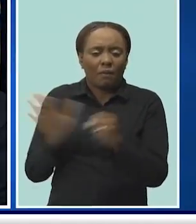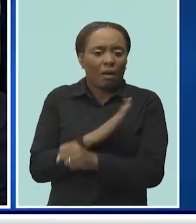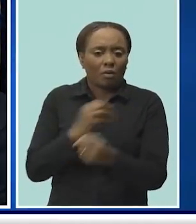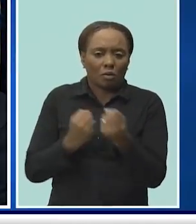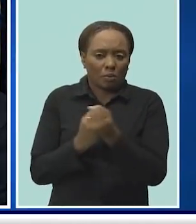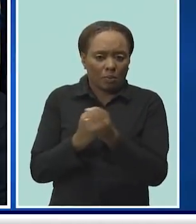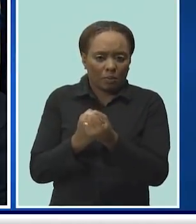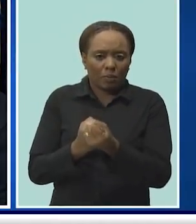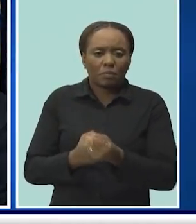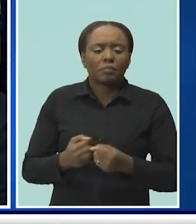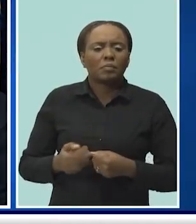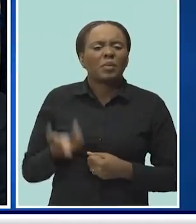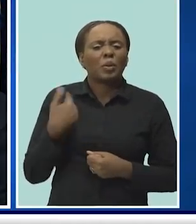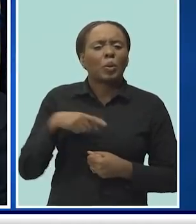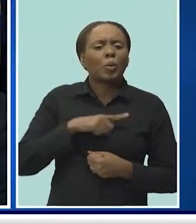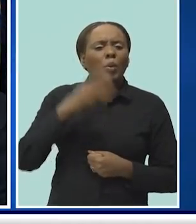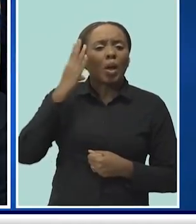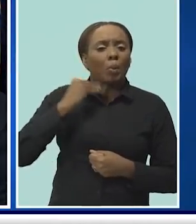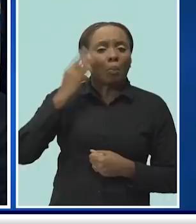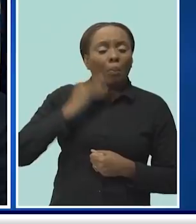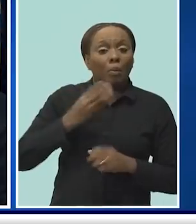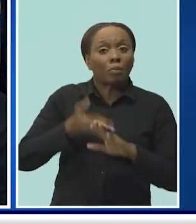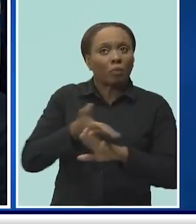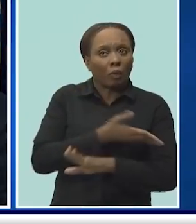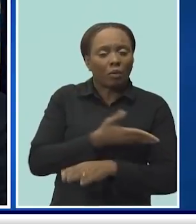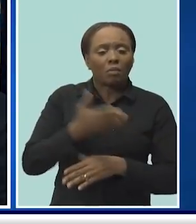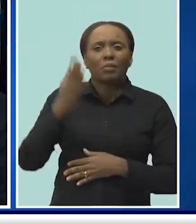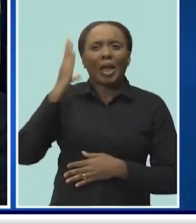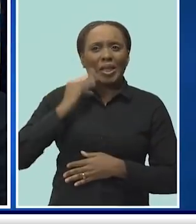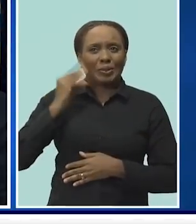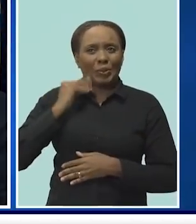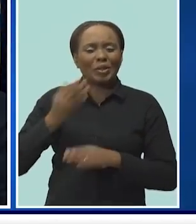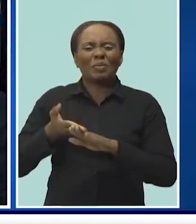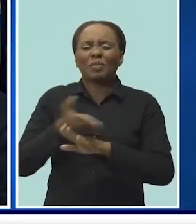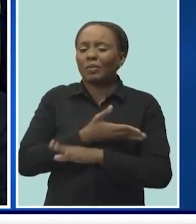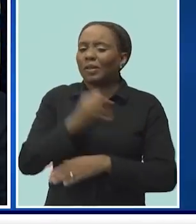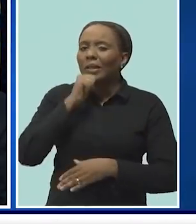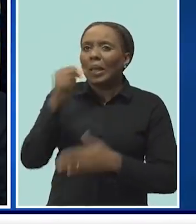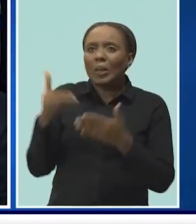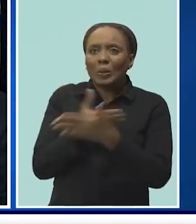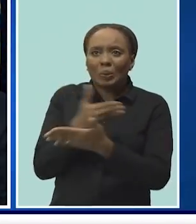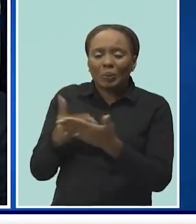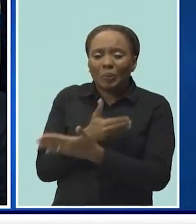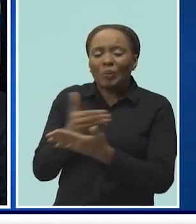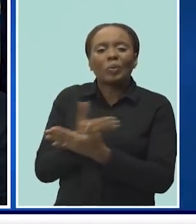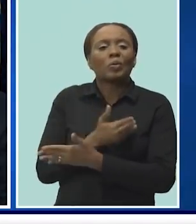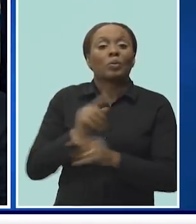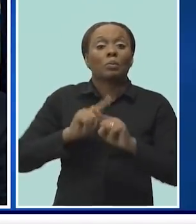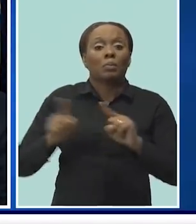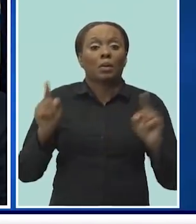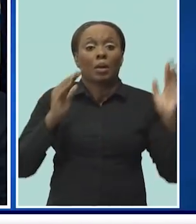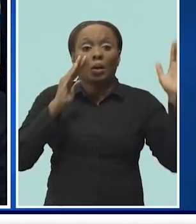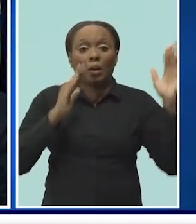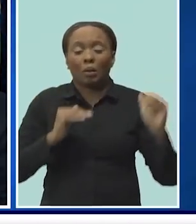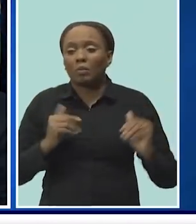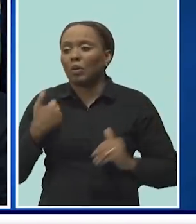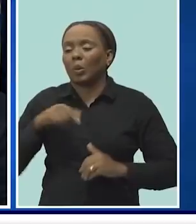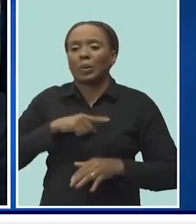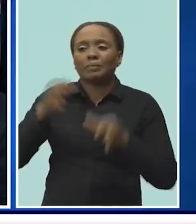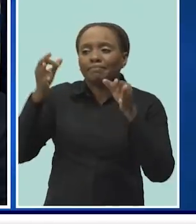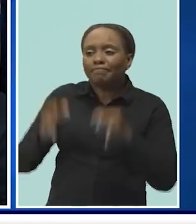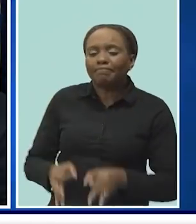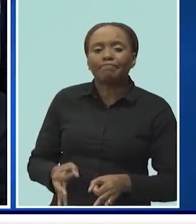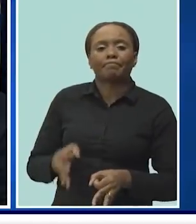We've been here before, and so this is not new. But we have made a determination